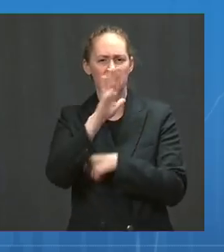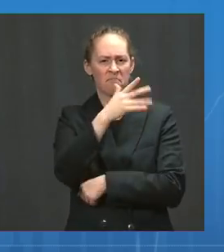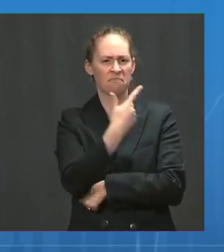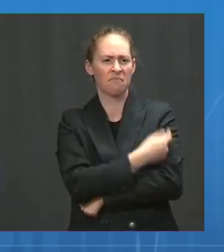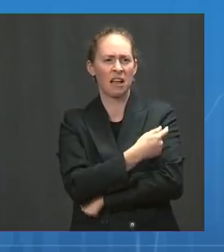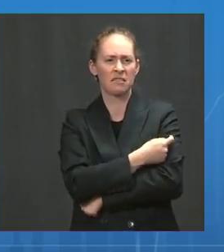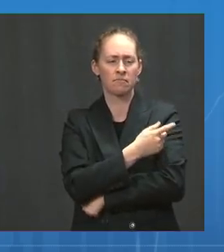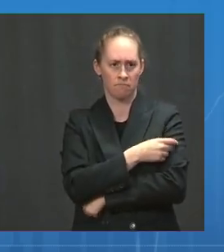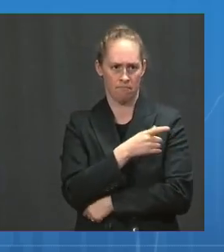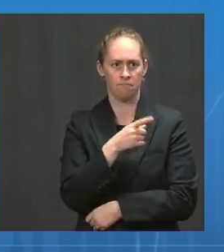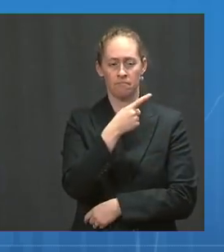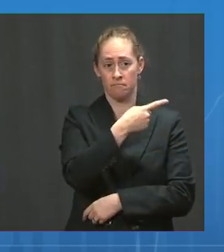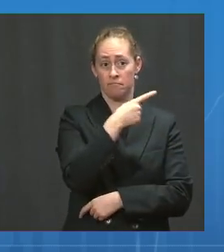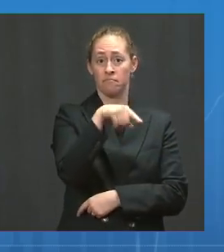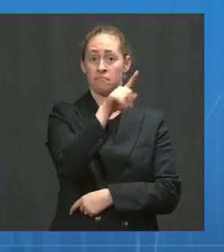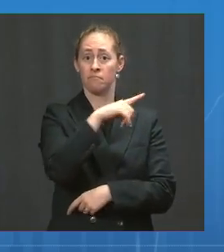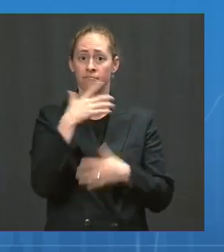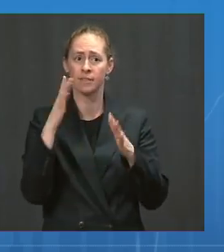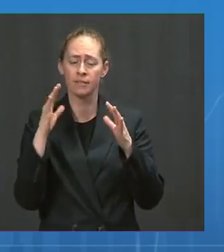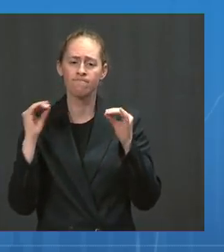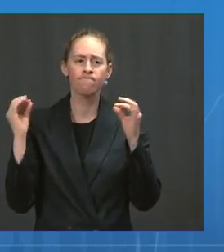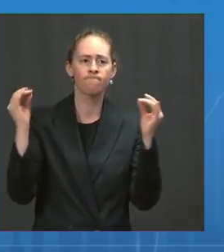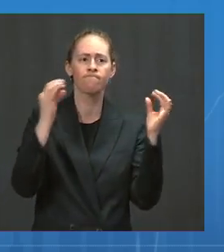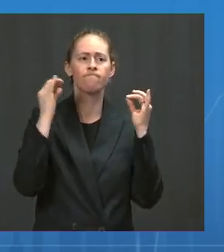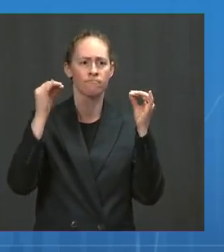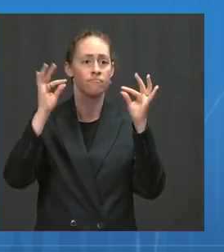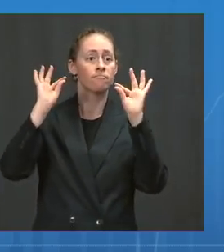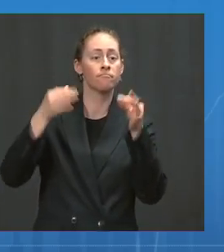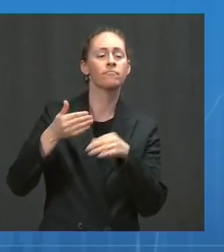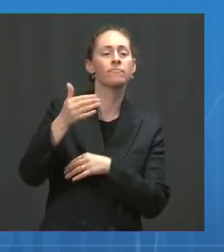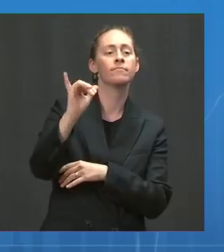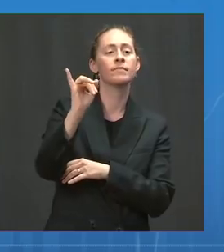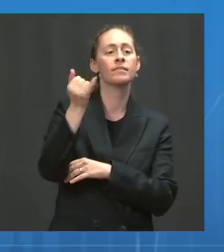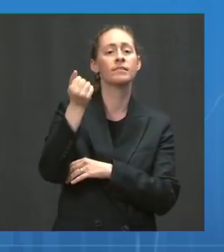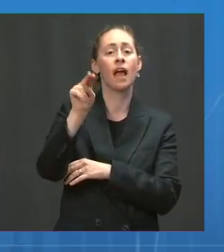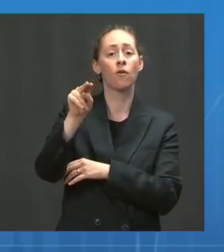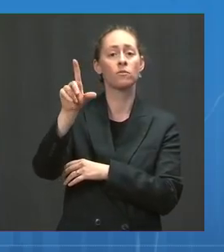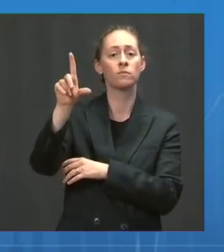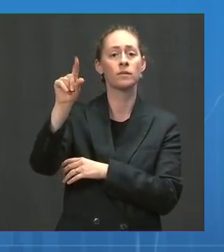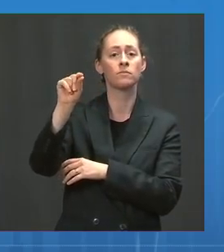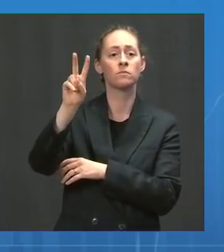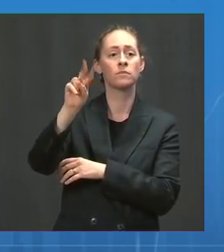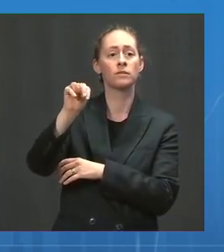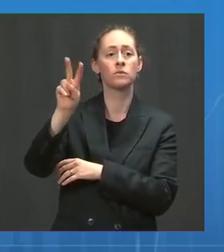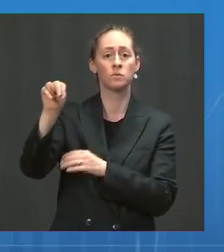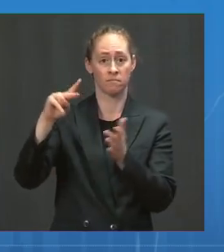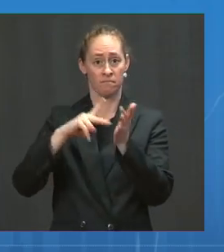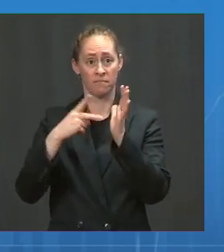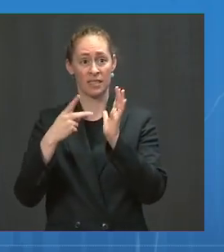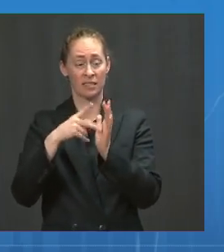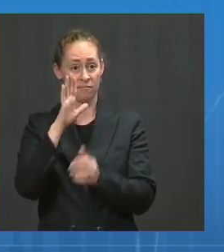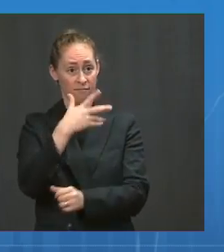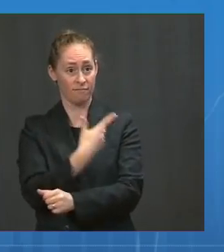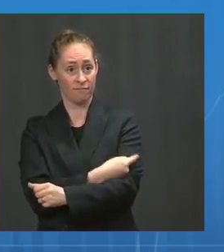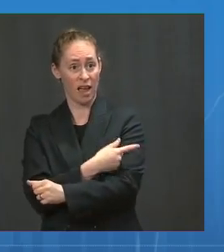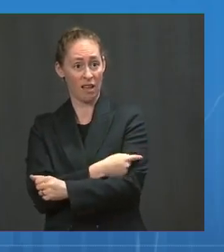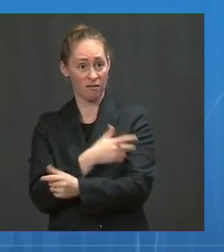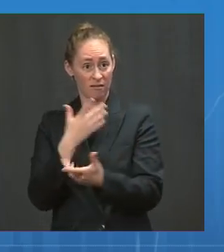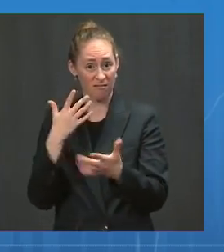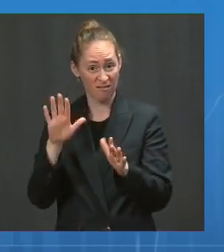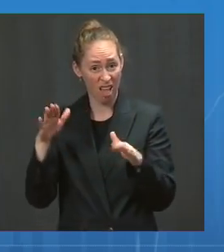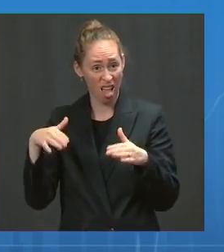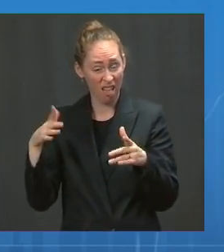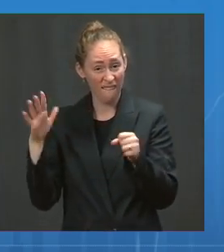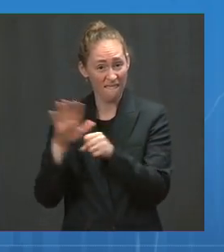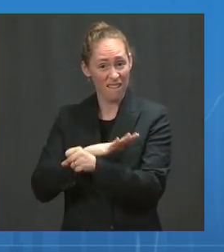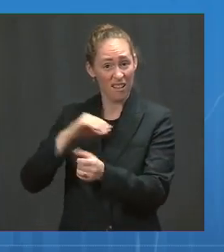January 2022. So does that mean we're not going to see full approval for their vaccine until January 2022? Or